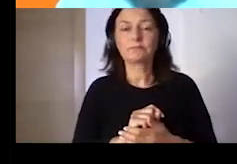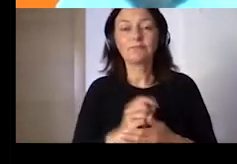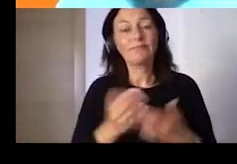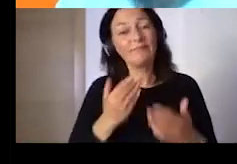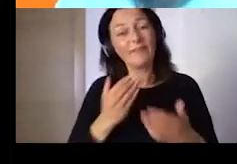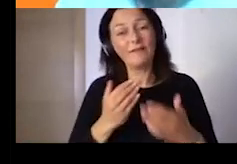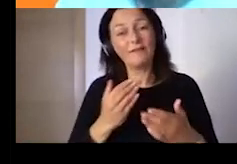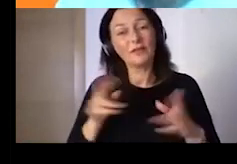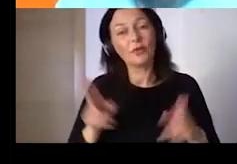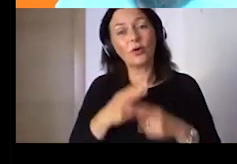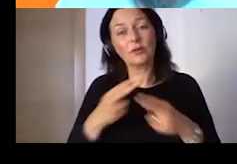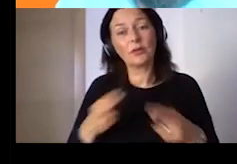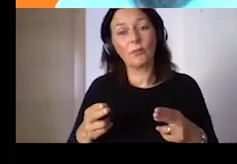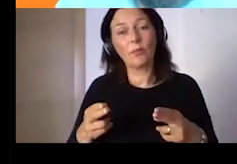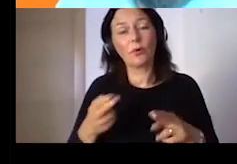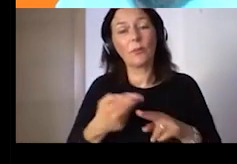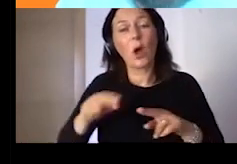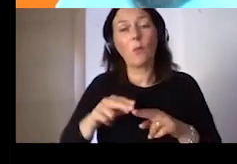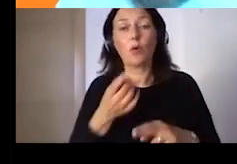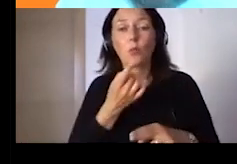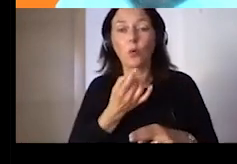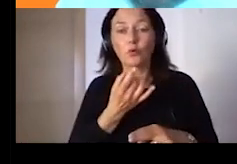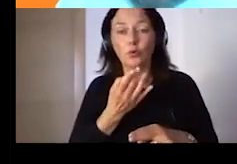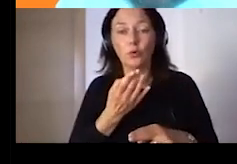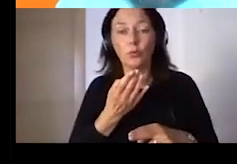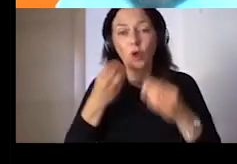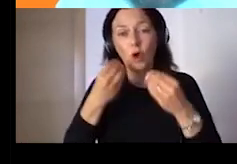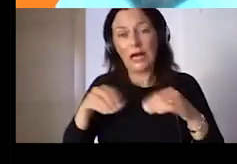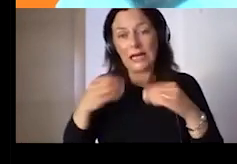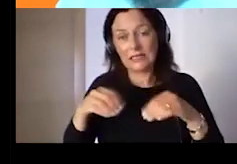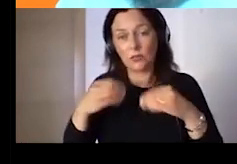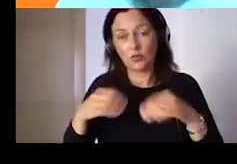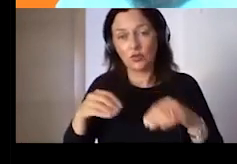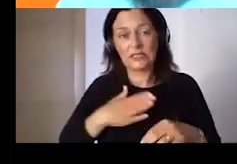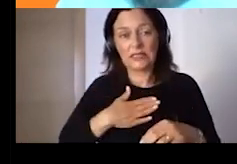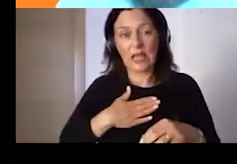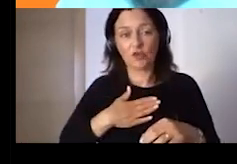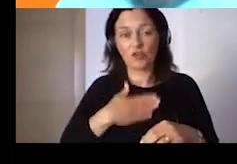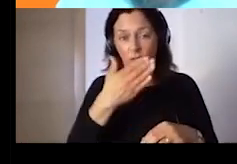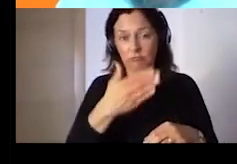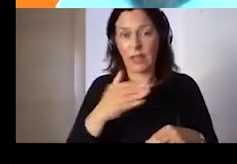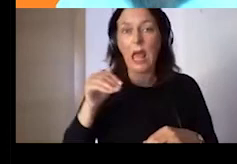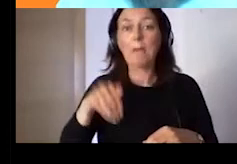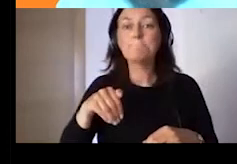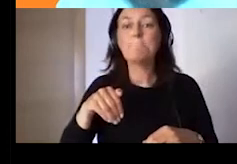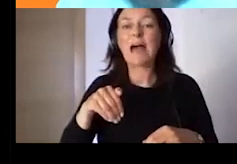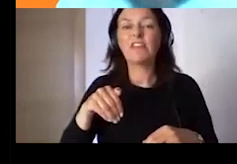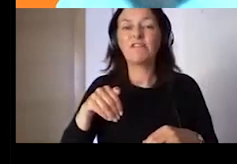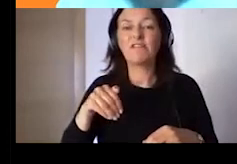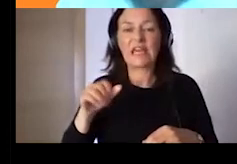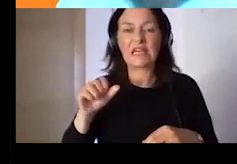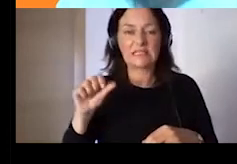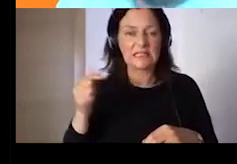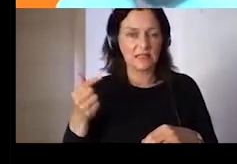manifesto. So, with all digital, we decided to produce a document